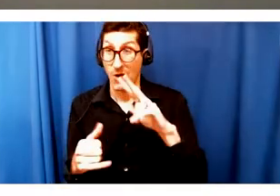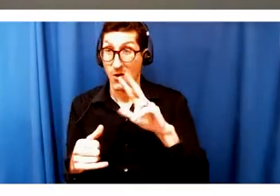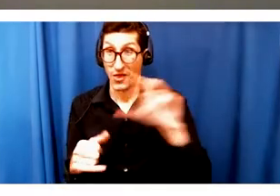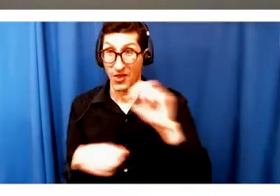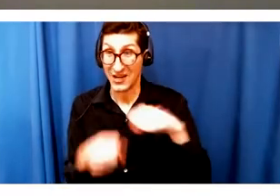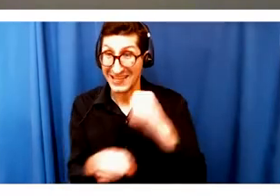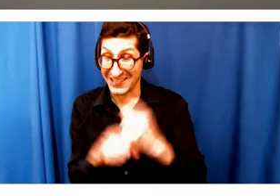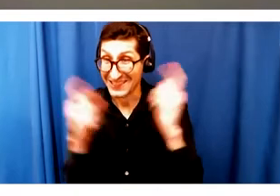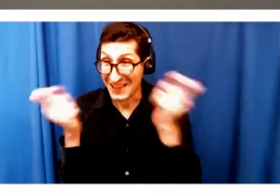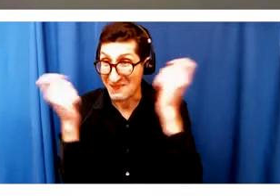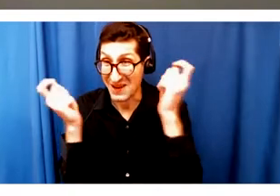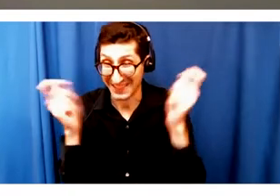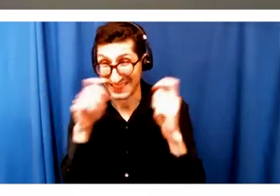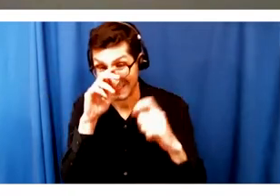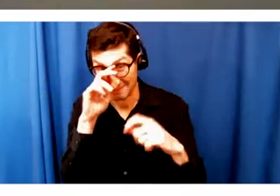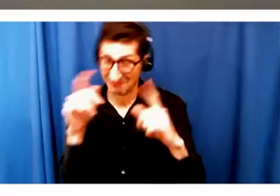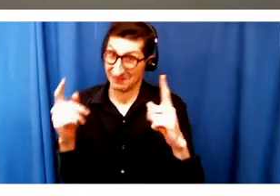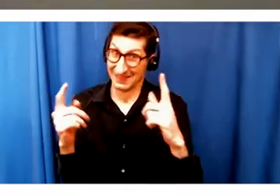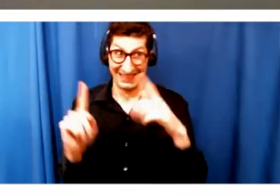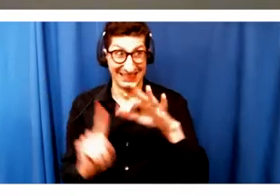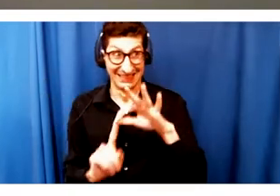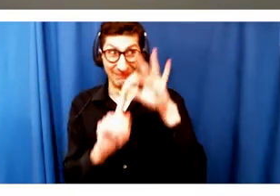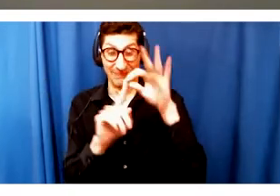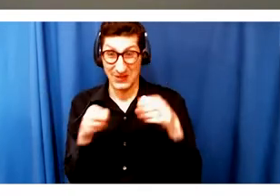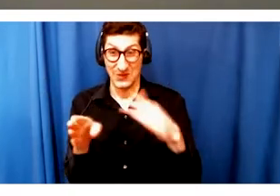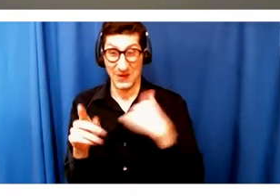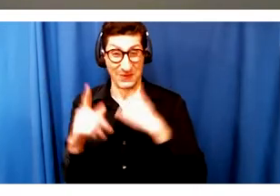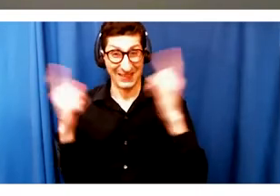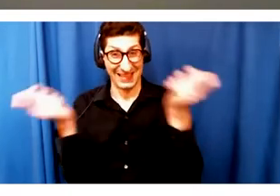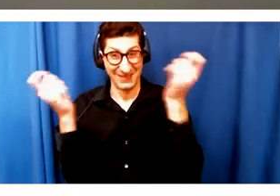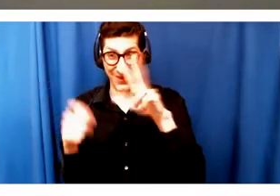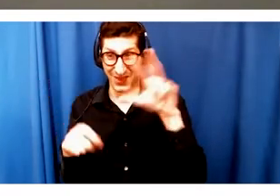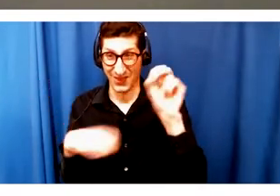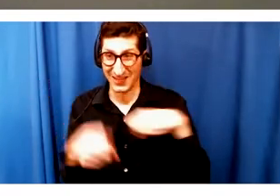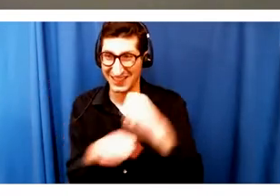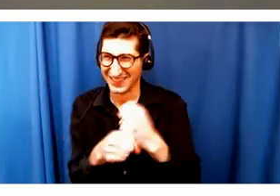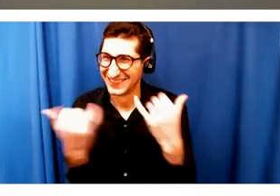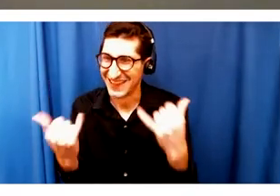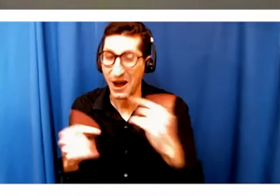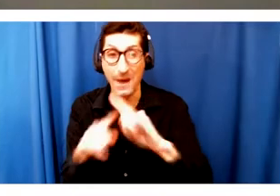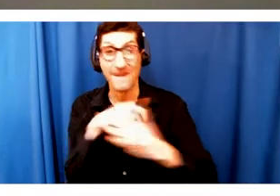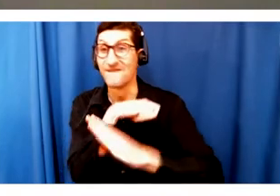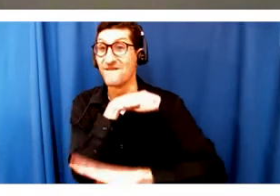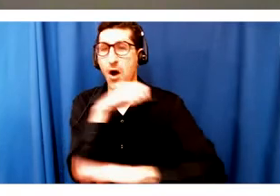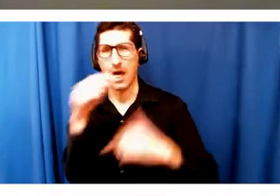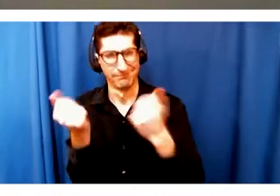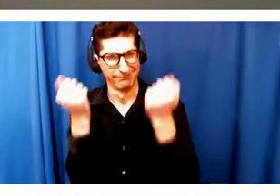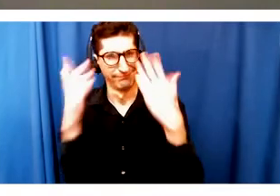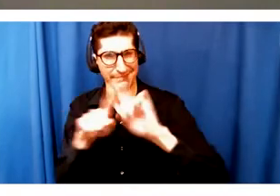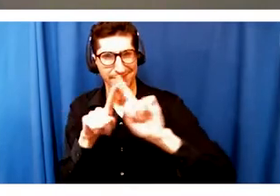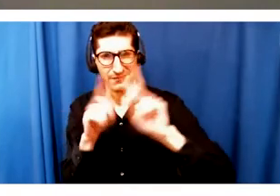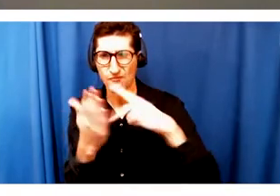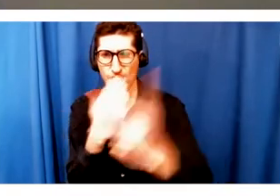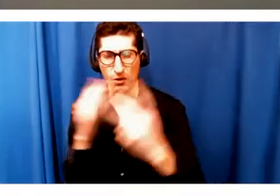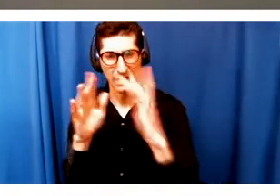unconventional way to celebrate this milestone, for sure. But we have an entire fall of virtual programming planned, including a